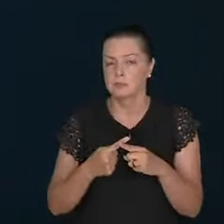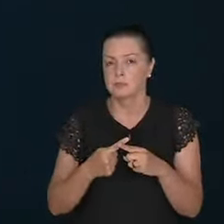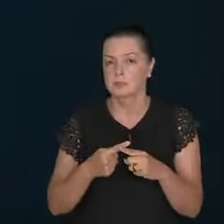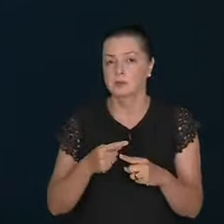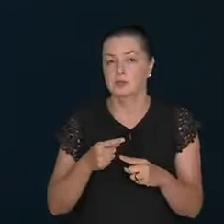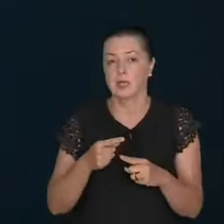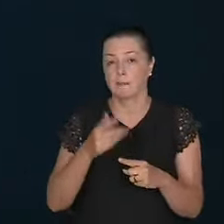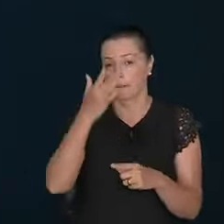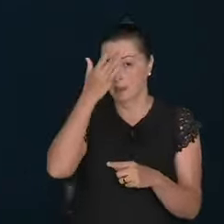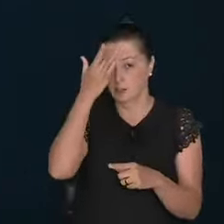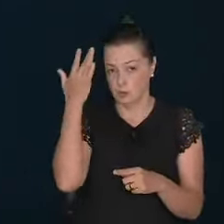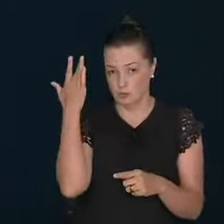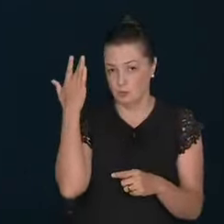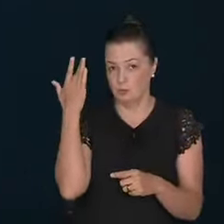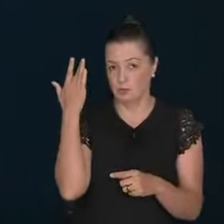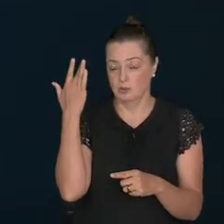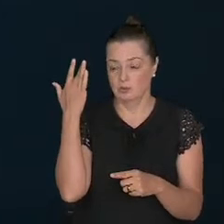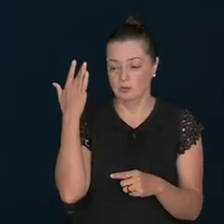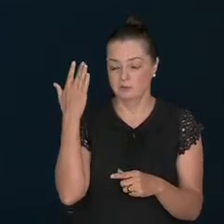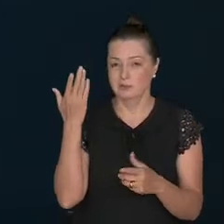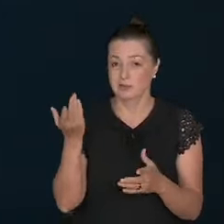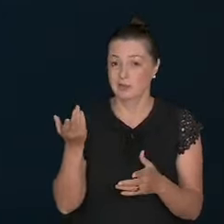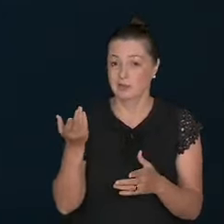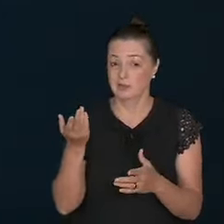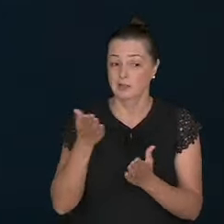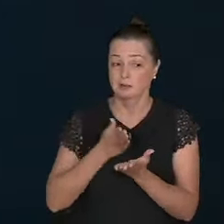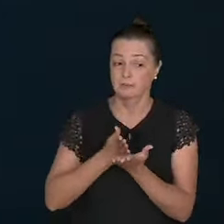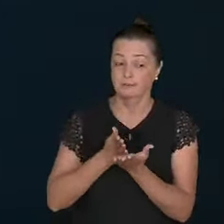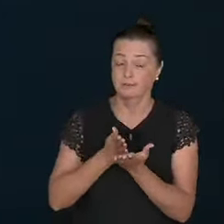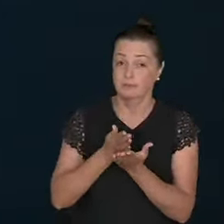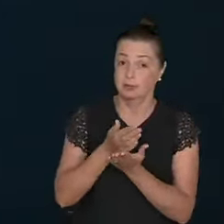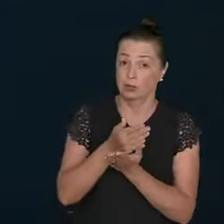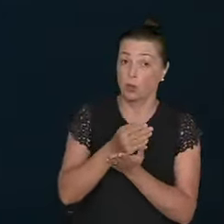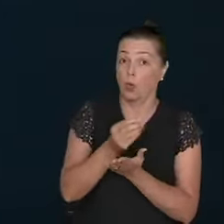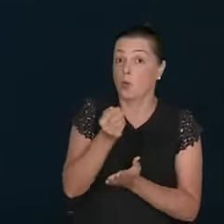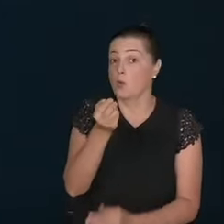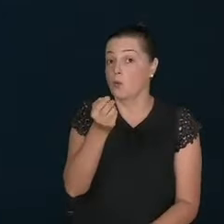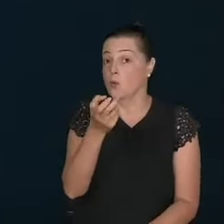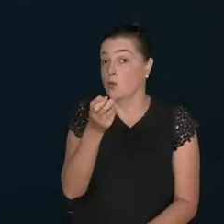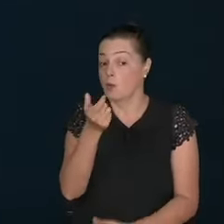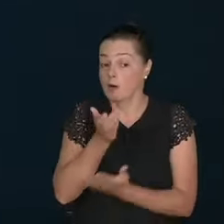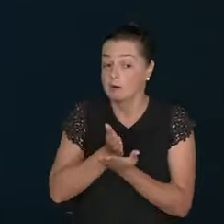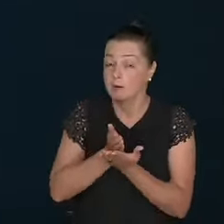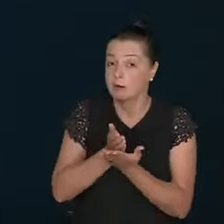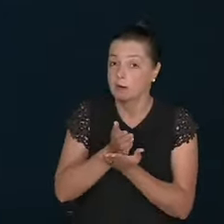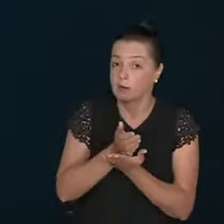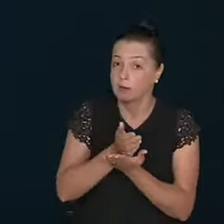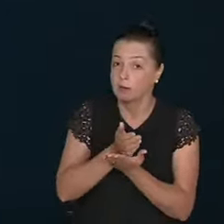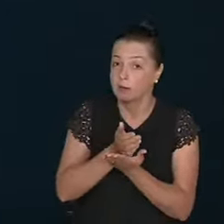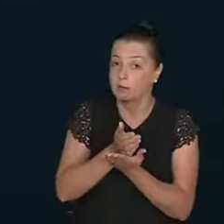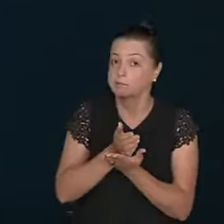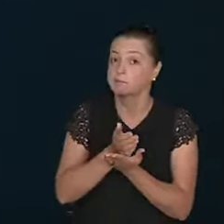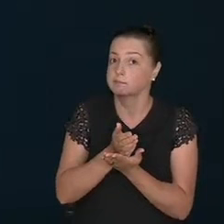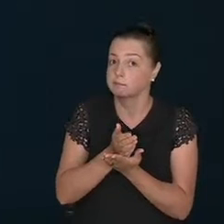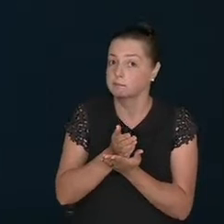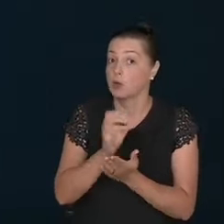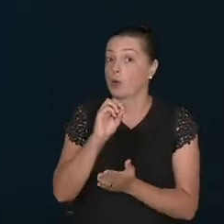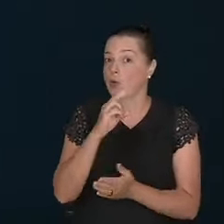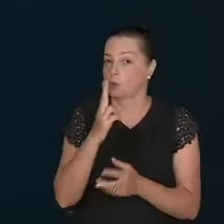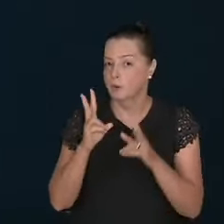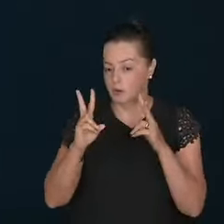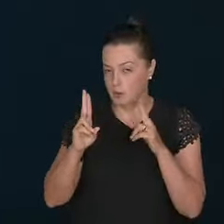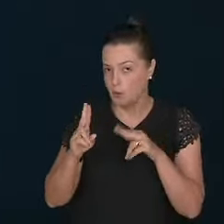For sure. Those who got cold. That fell. That are fallen. That were